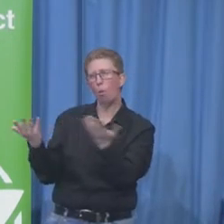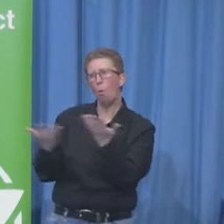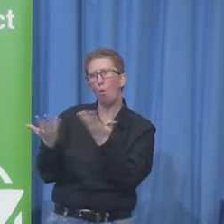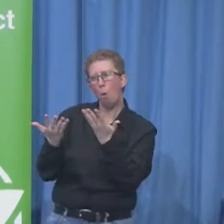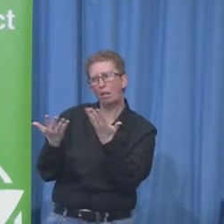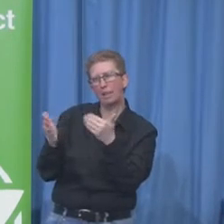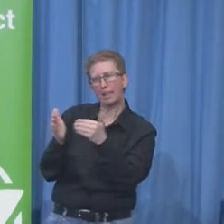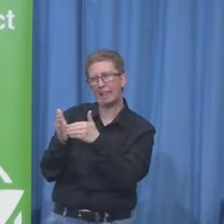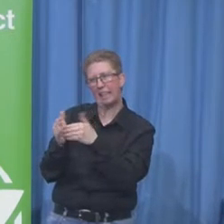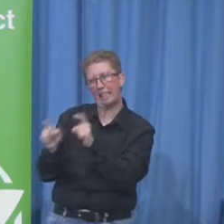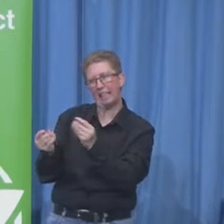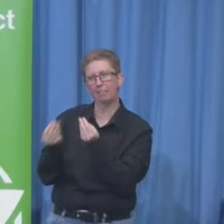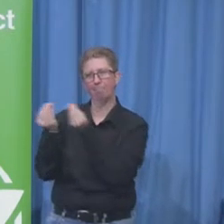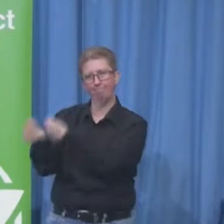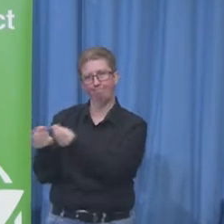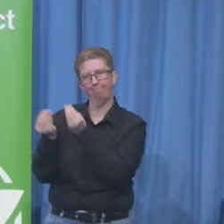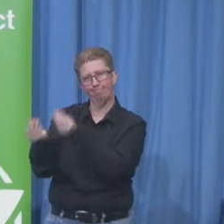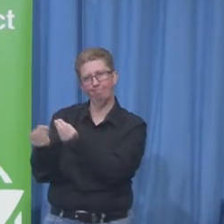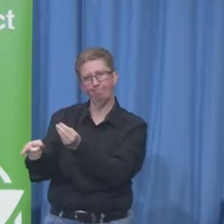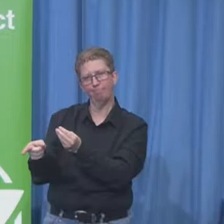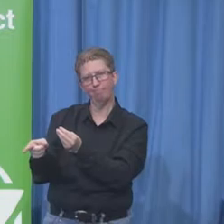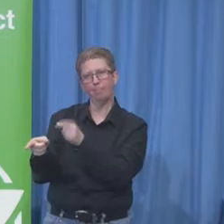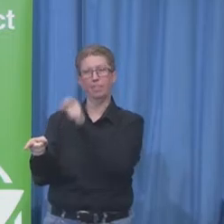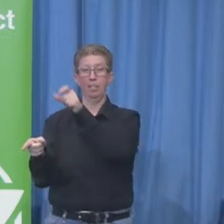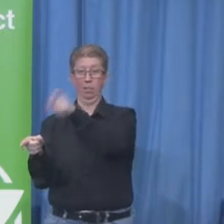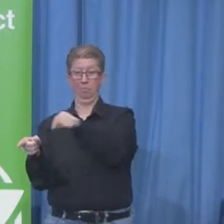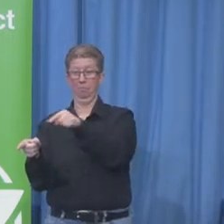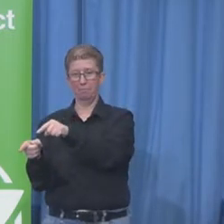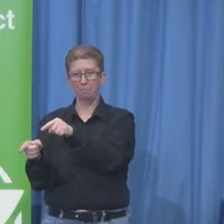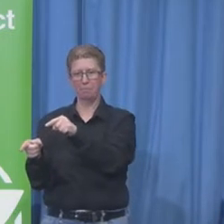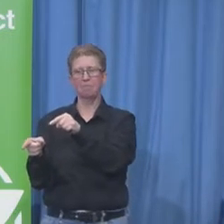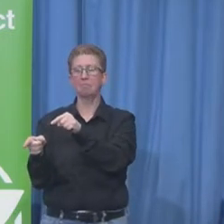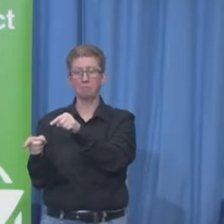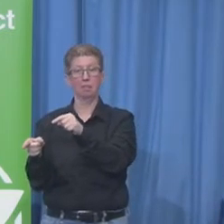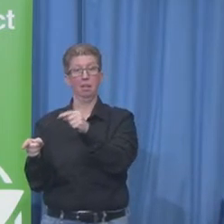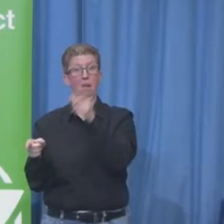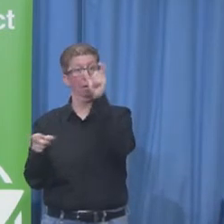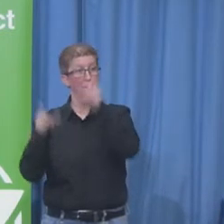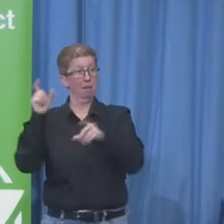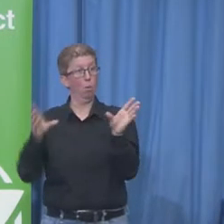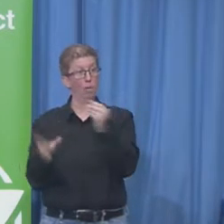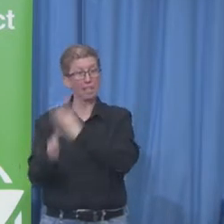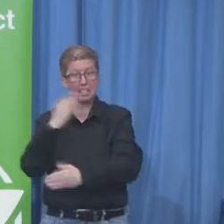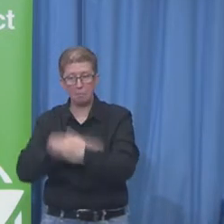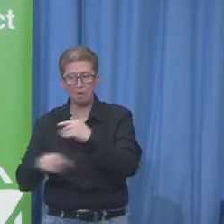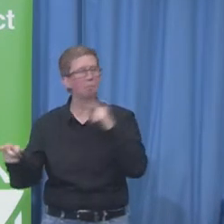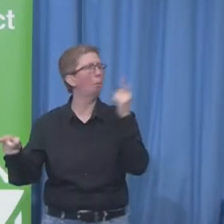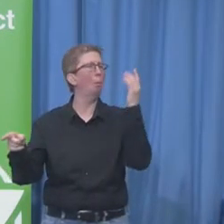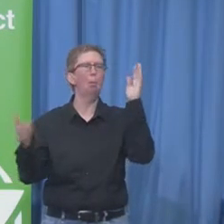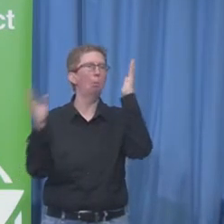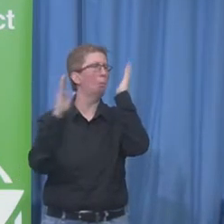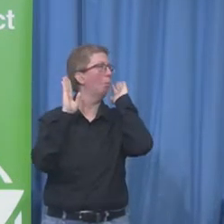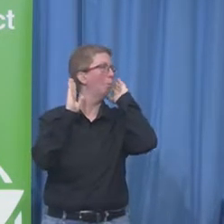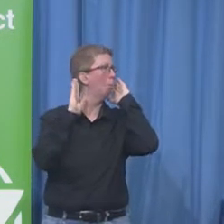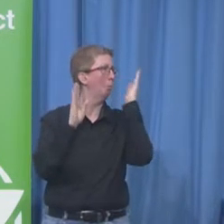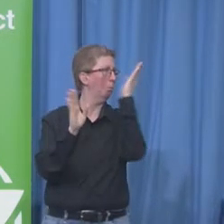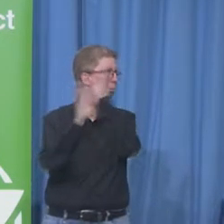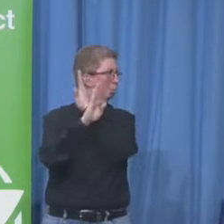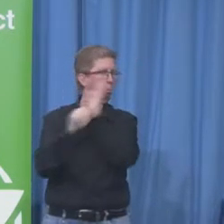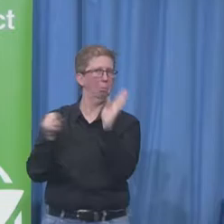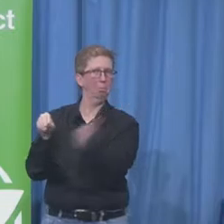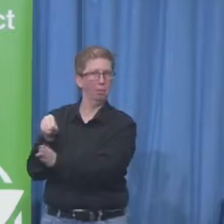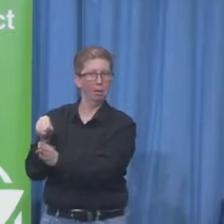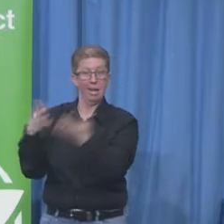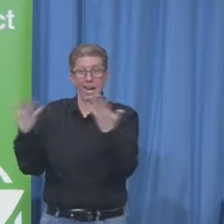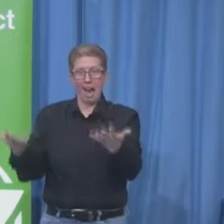many of you to help us. Executive leadership is absolutely essential. You need evangelists, because a hiring manager will always take